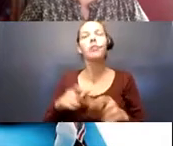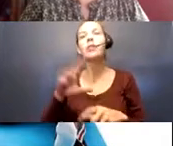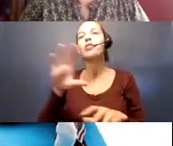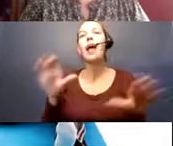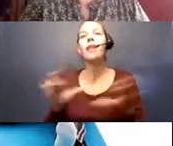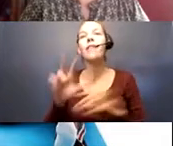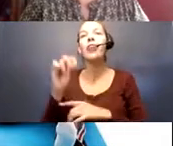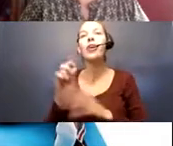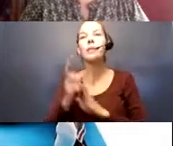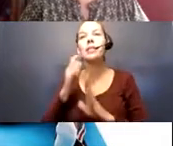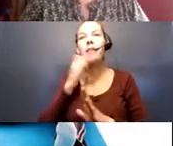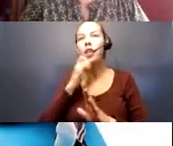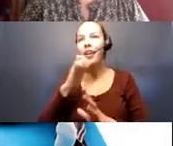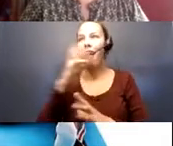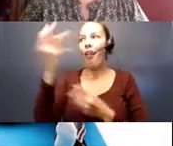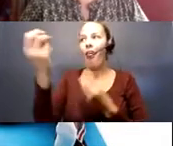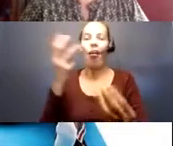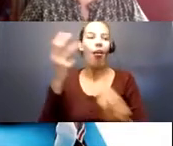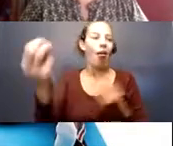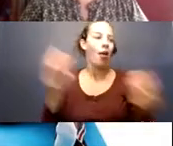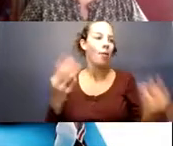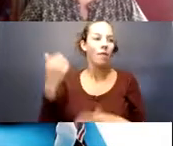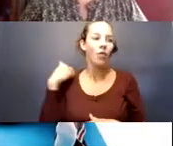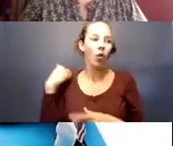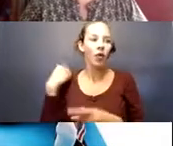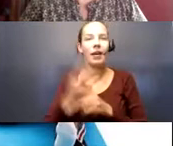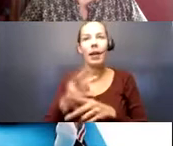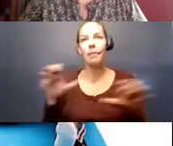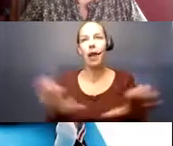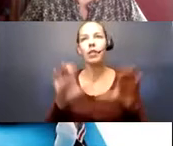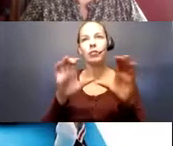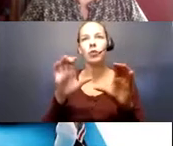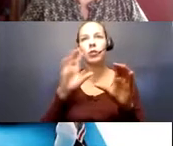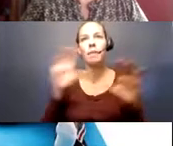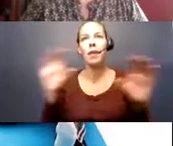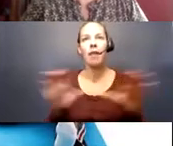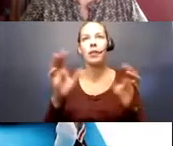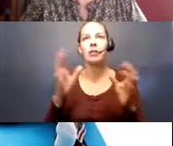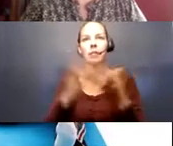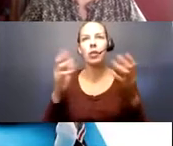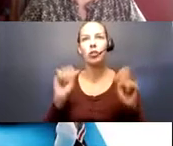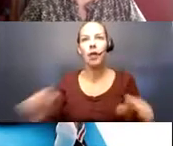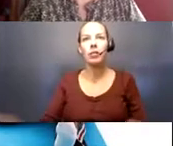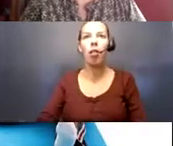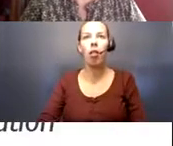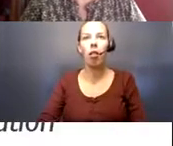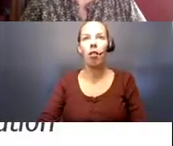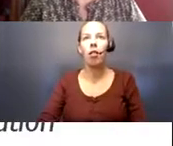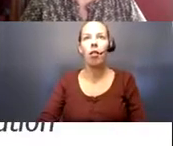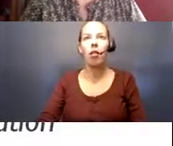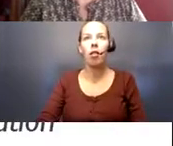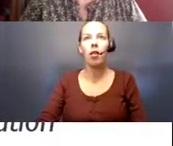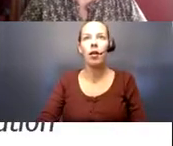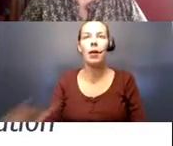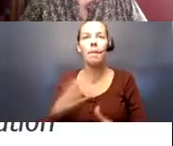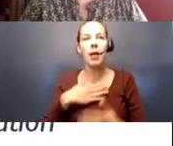because they're not going to places that they may have been going to that kept them active. So just being active as much as possible. With that, you know,